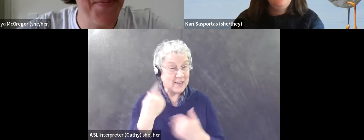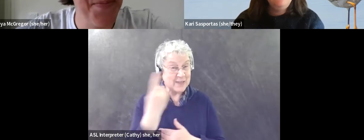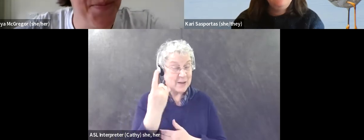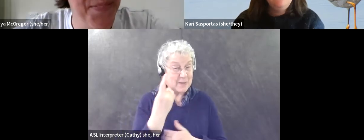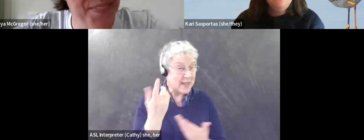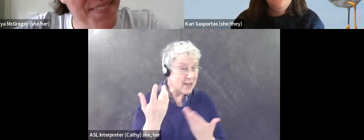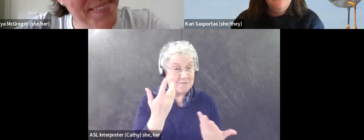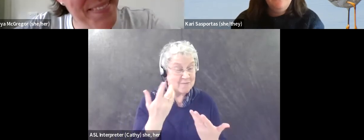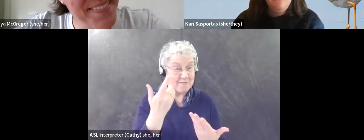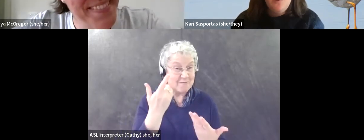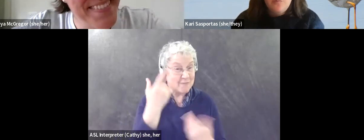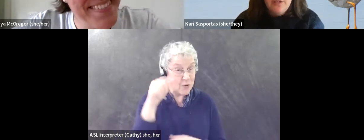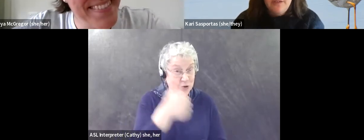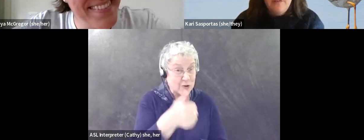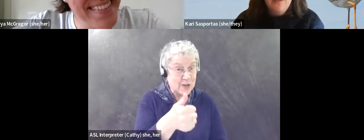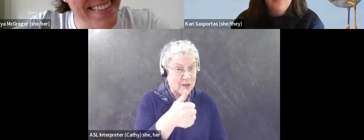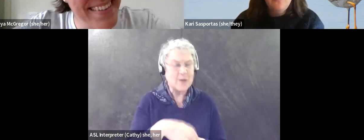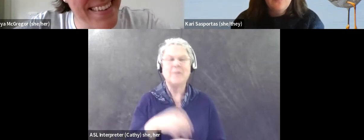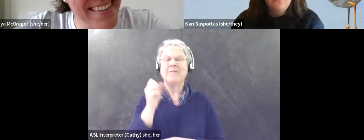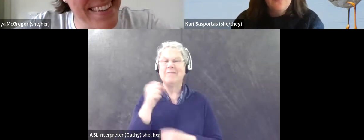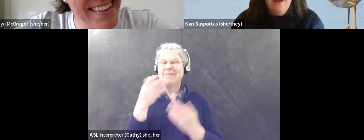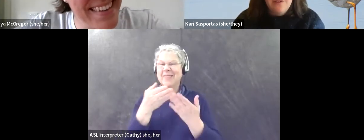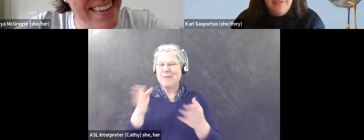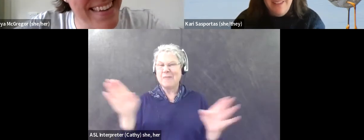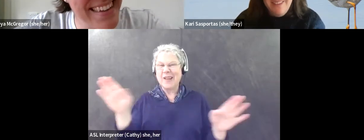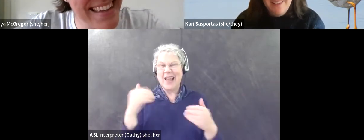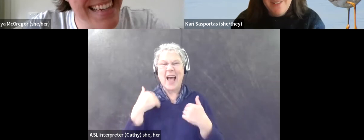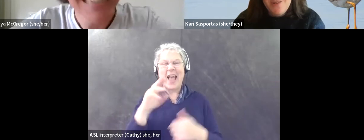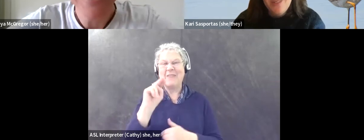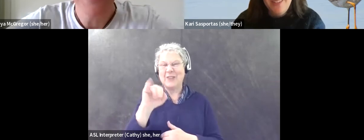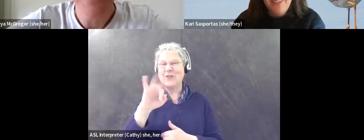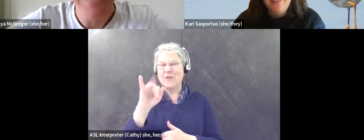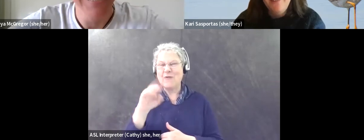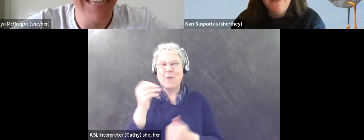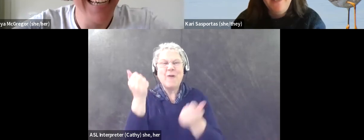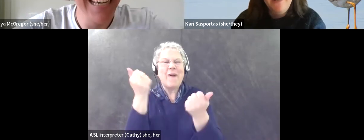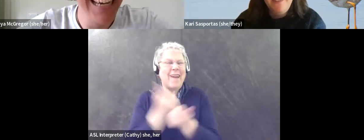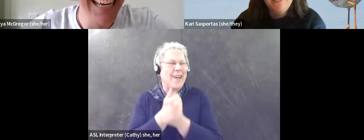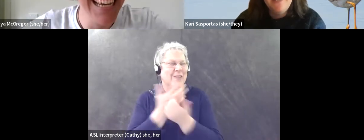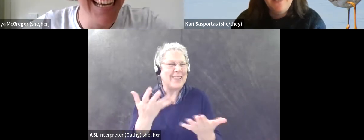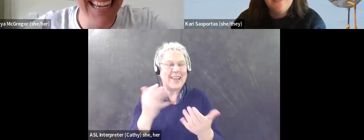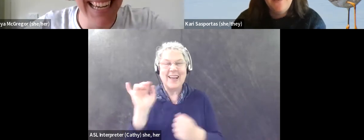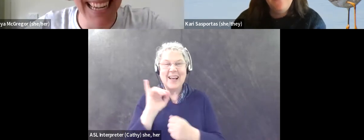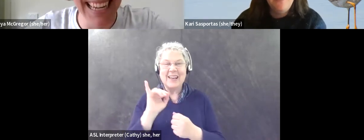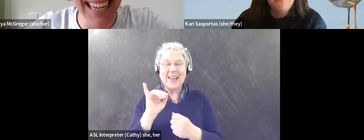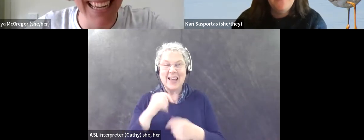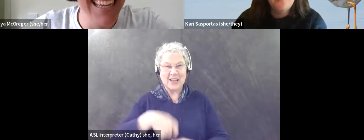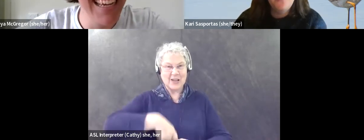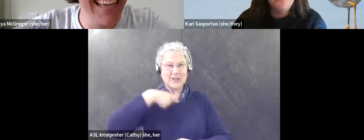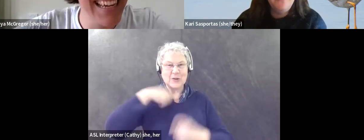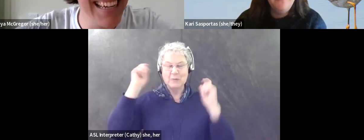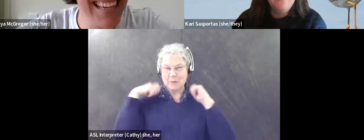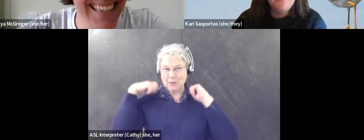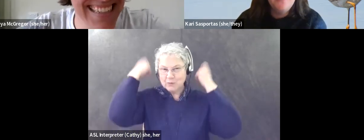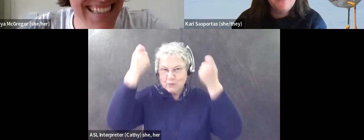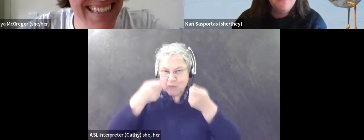I, I do. And more broadly, have a uniform for everything and it's usually like a hoodie and something soft and comfortable